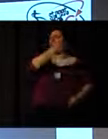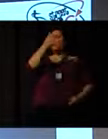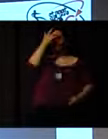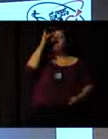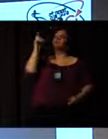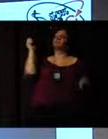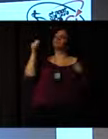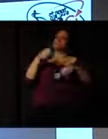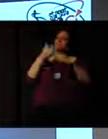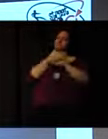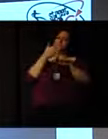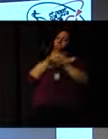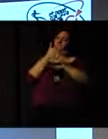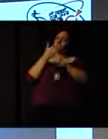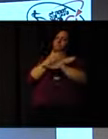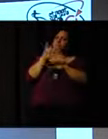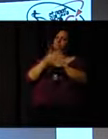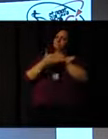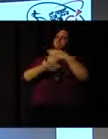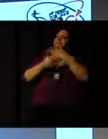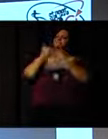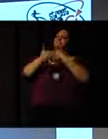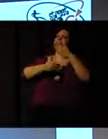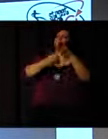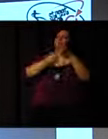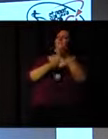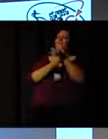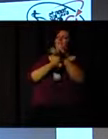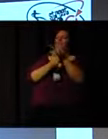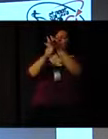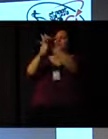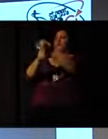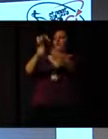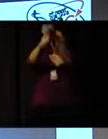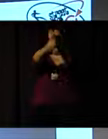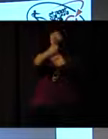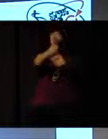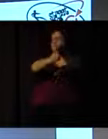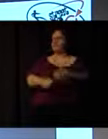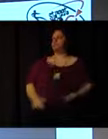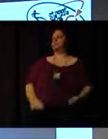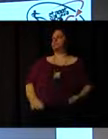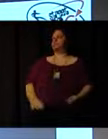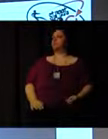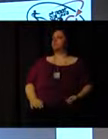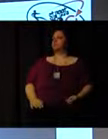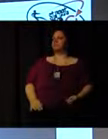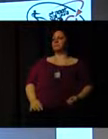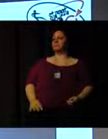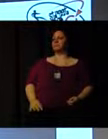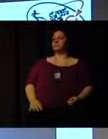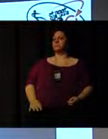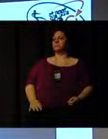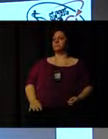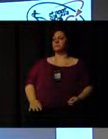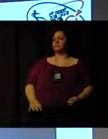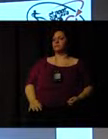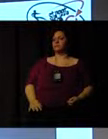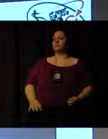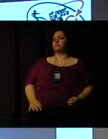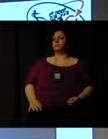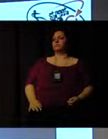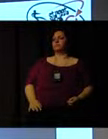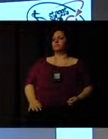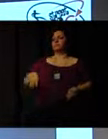We were fortunate with the work Coca-Cola do as a Games sponsor in that 50 of our young people from